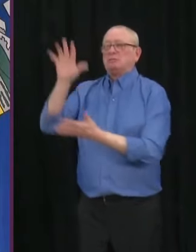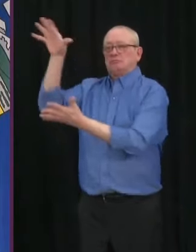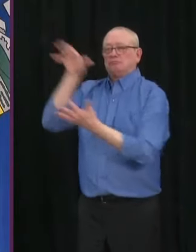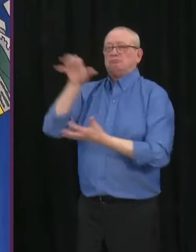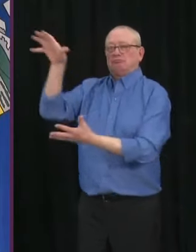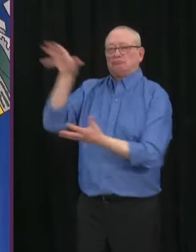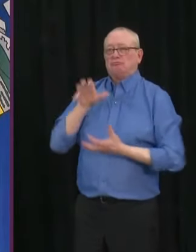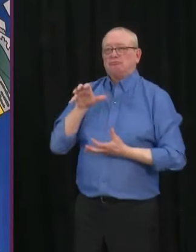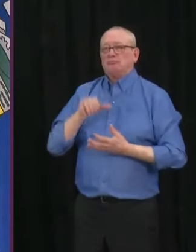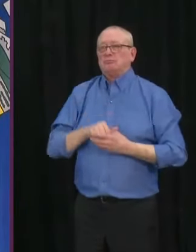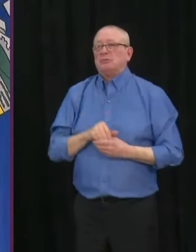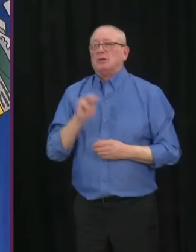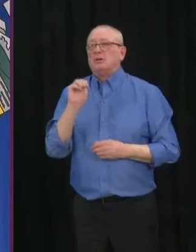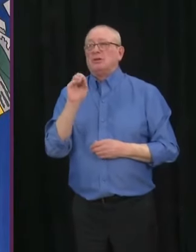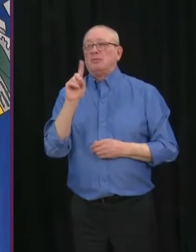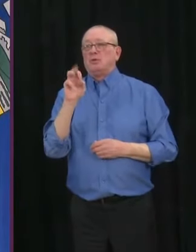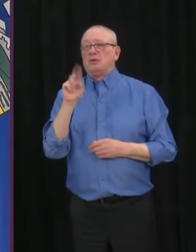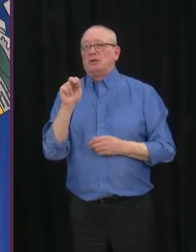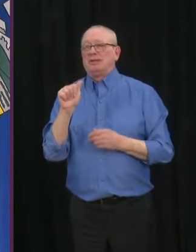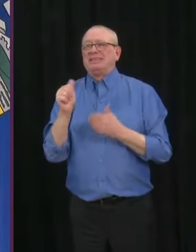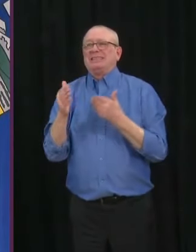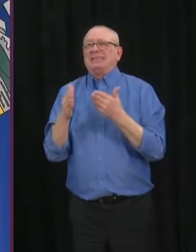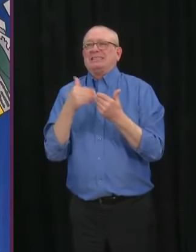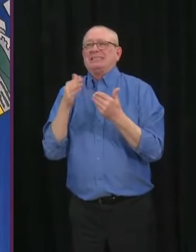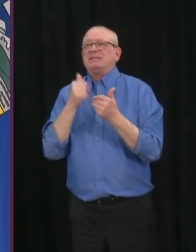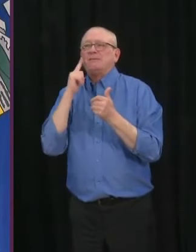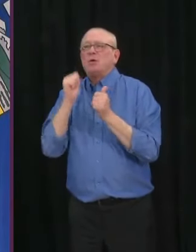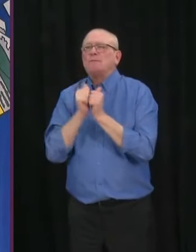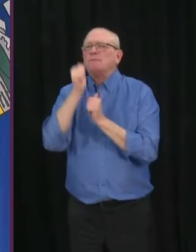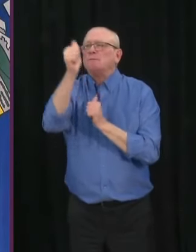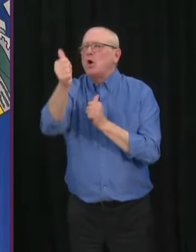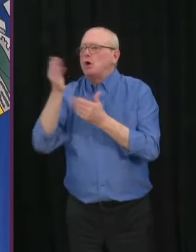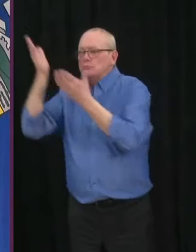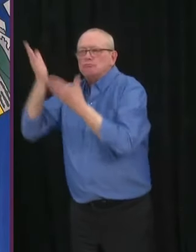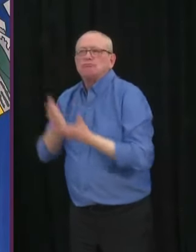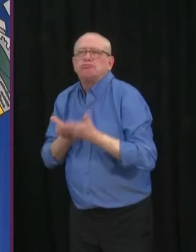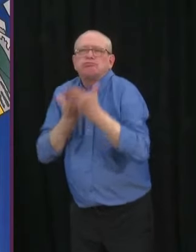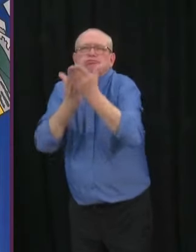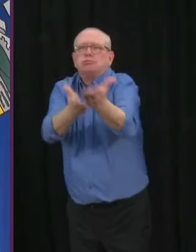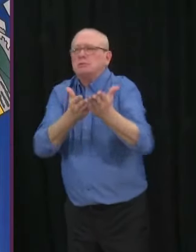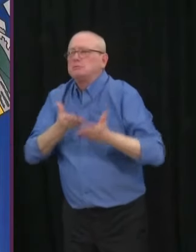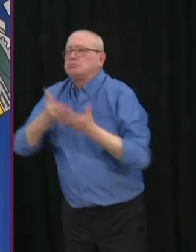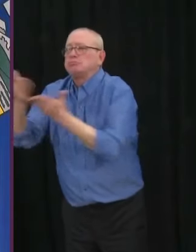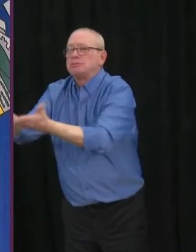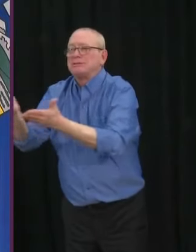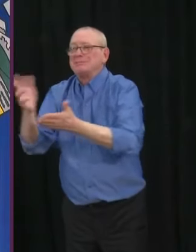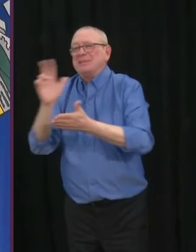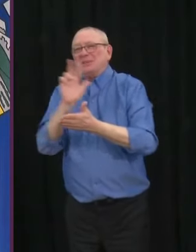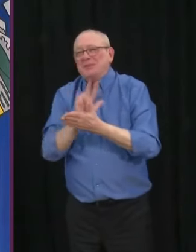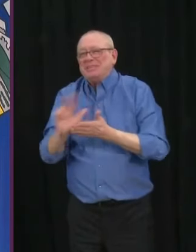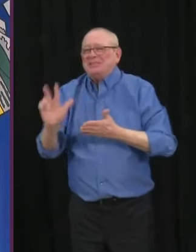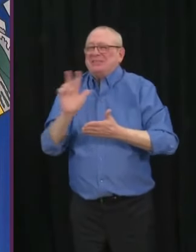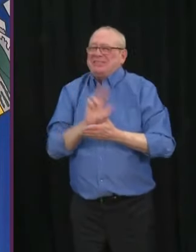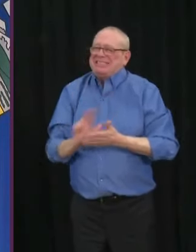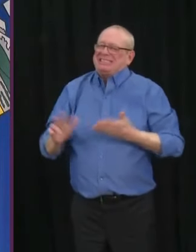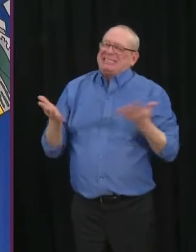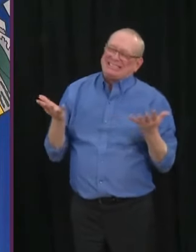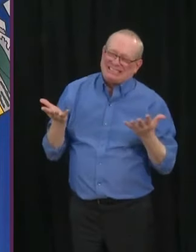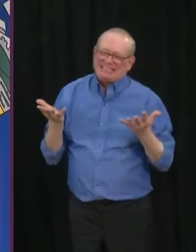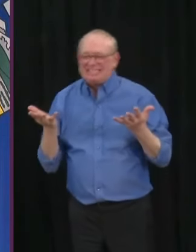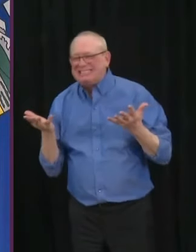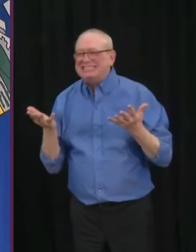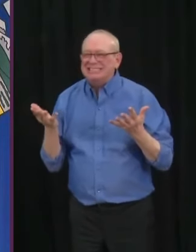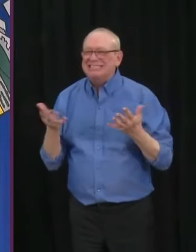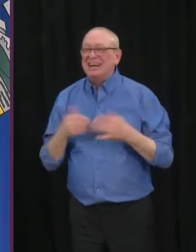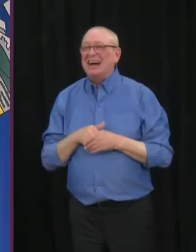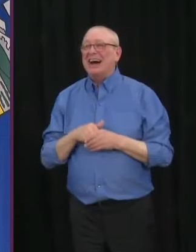but it's only 16,900 that we're going to be getting every three weeks until the end of February when it increases to 24